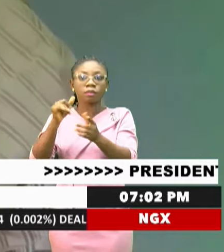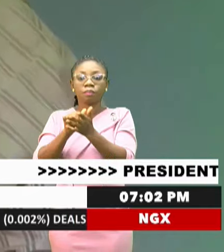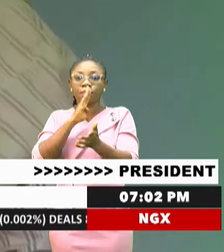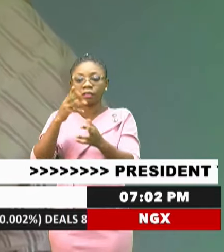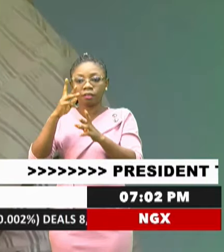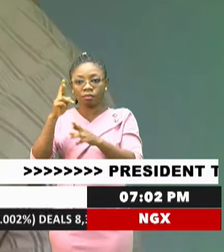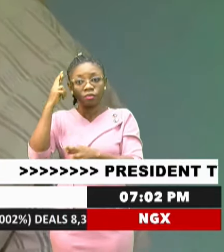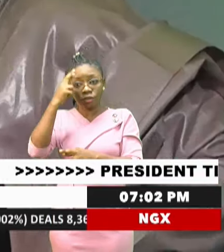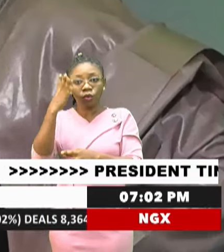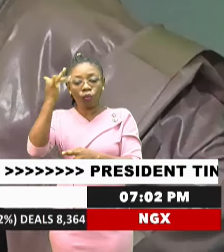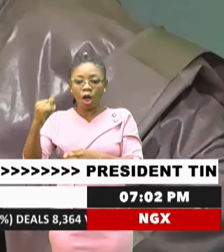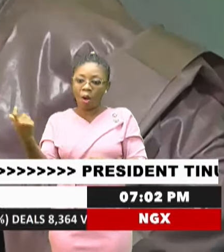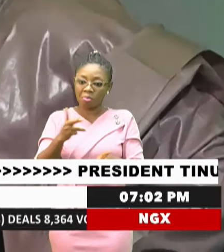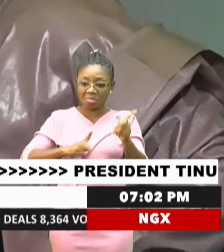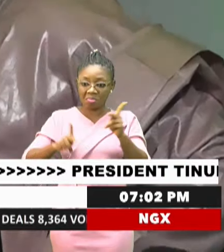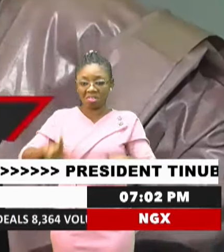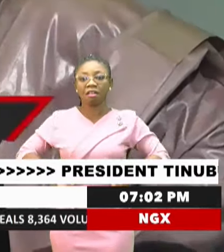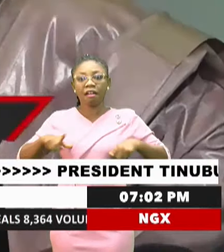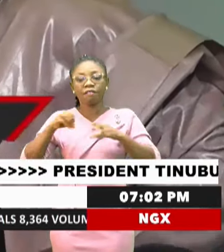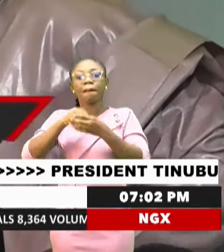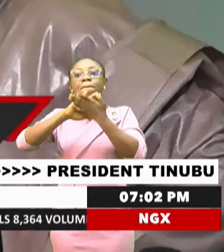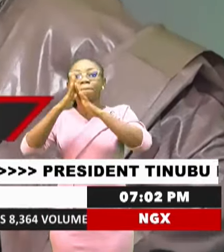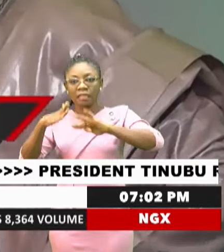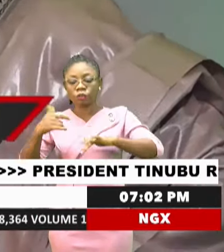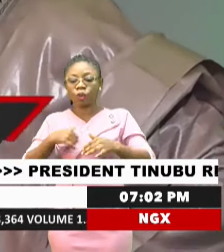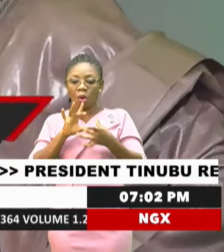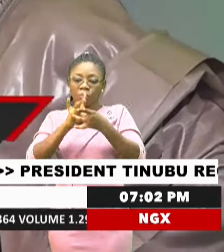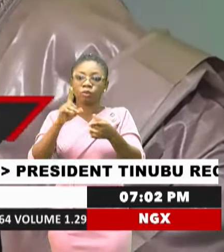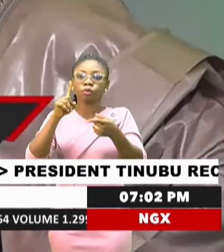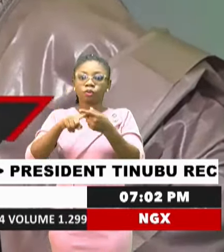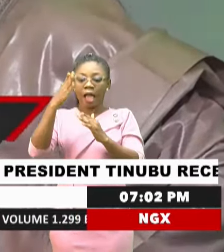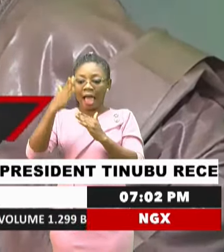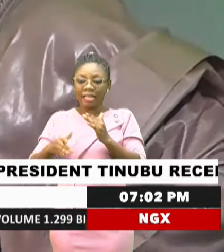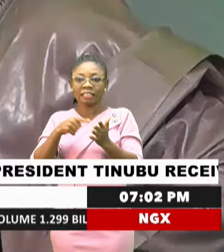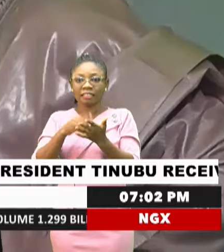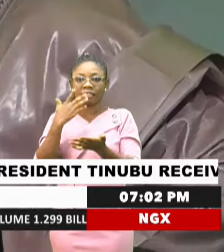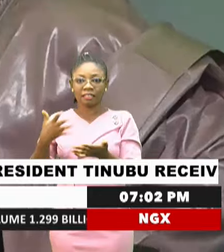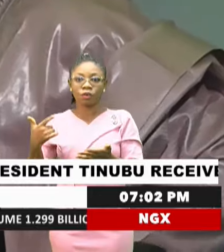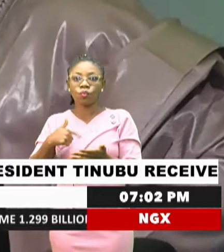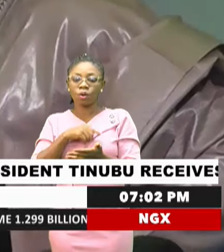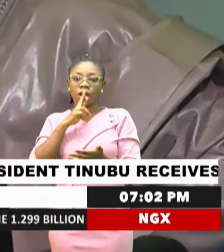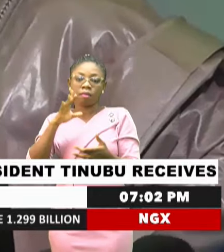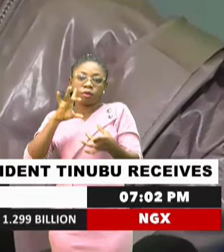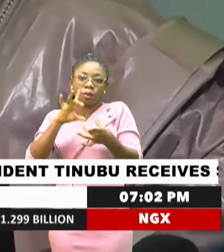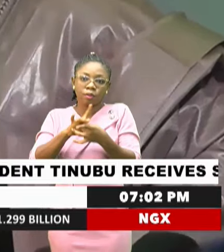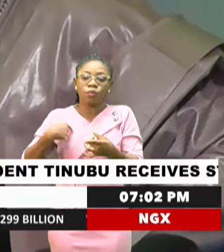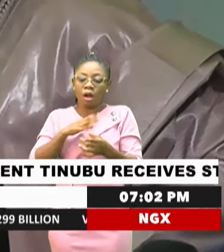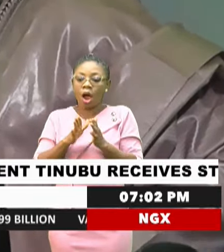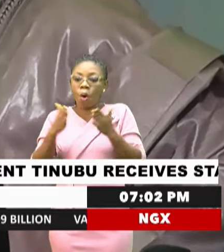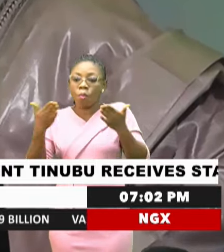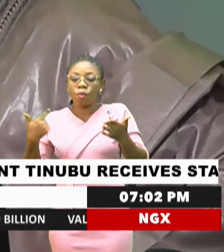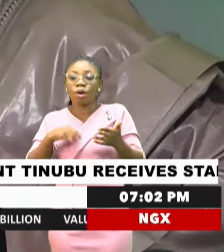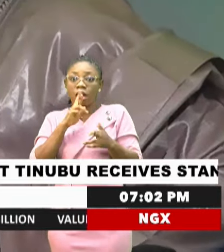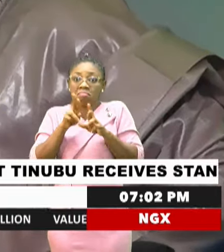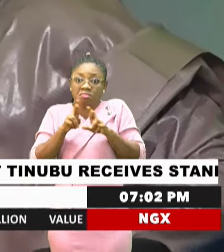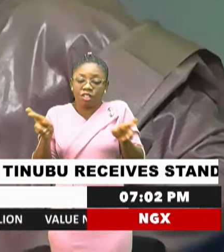can live in peace. We are committed to ending this state, and we are committed, and we are open, and we are ready